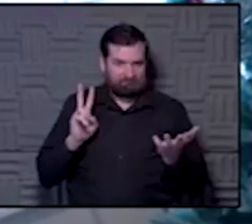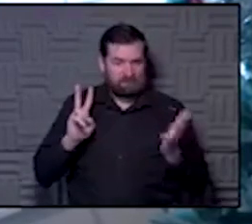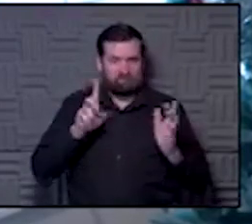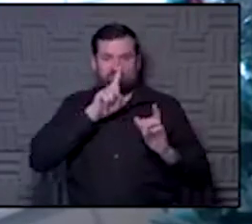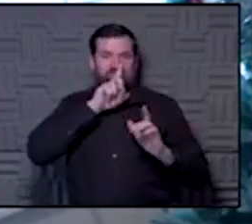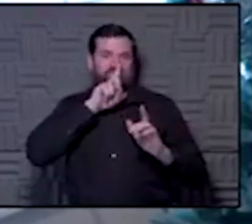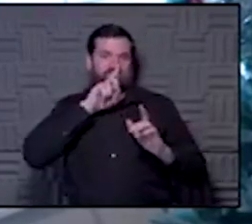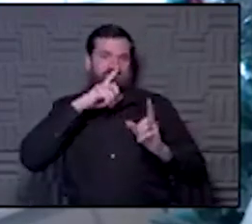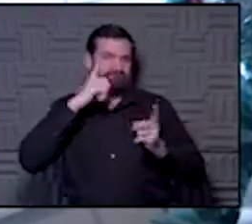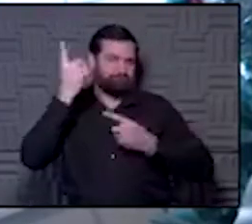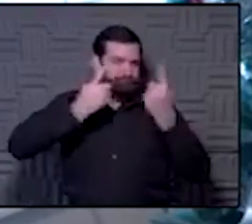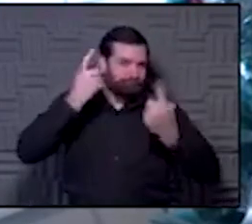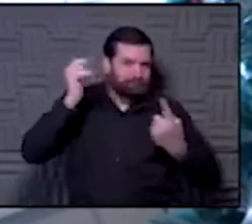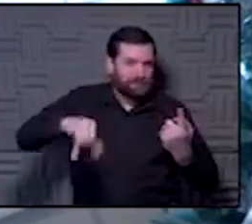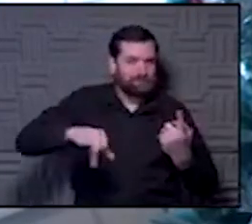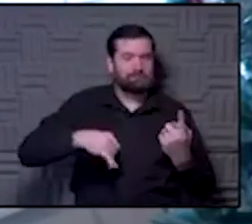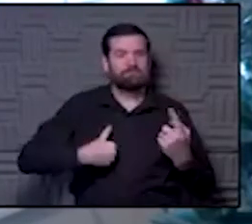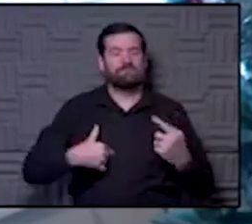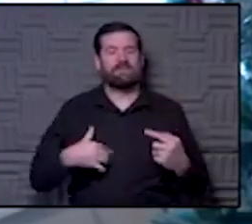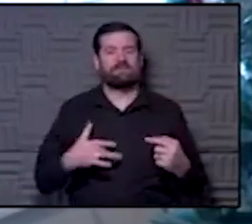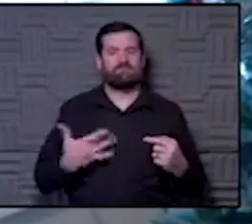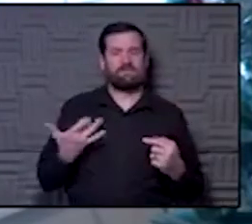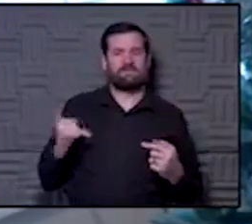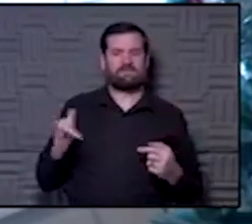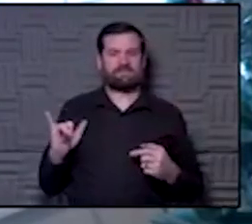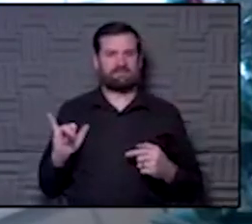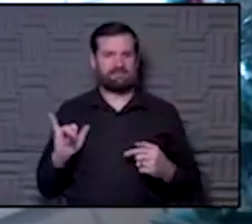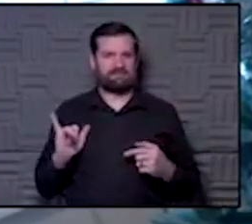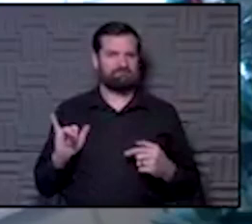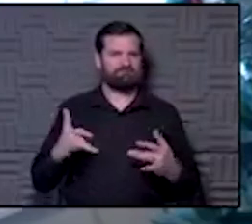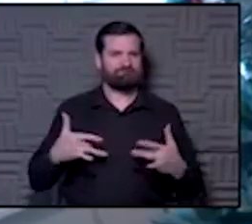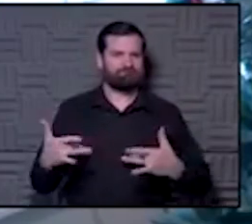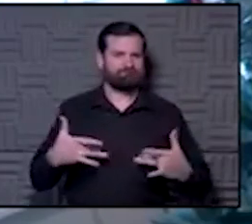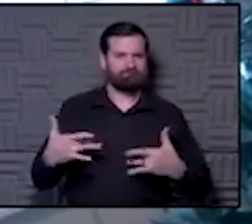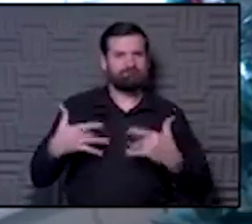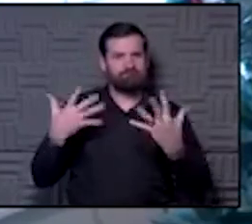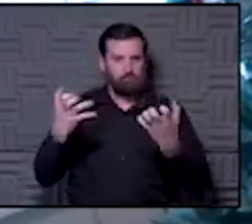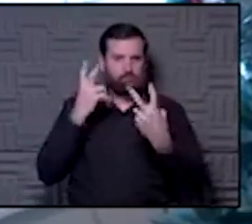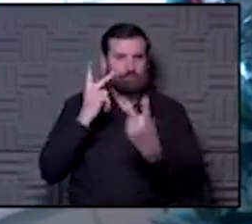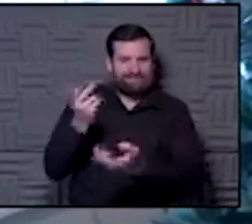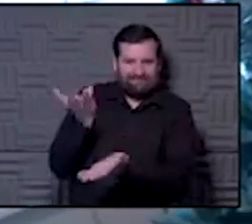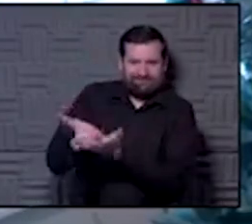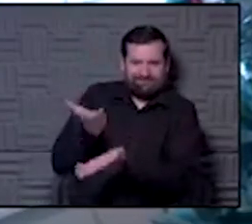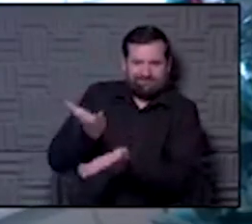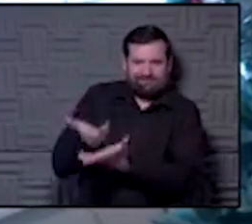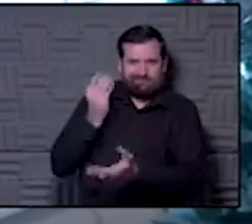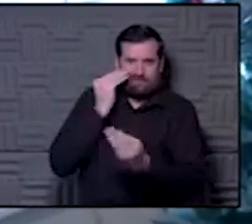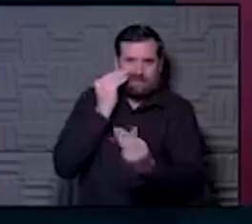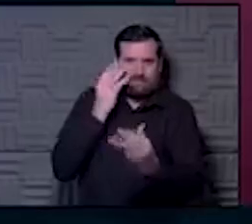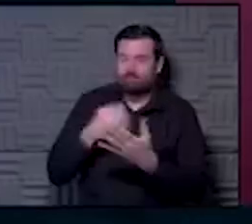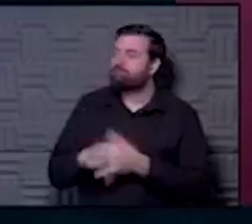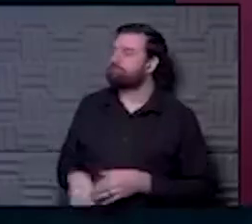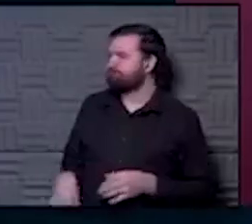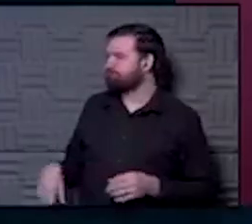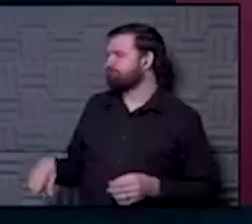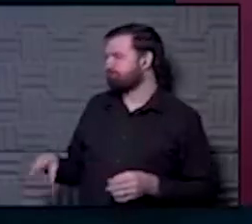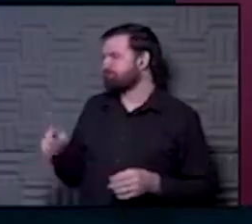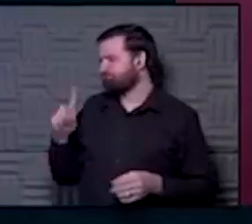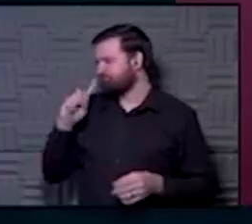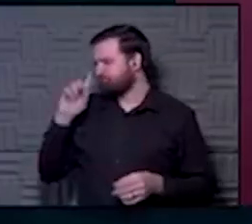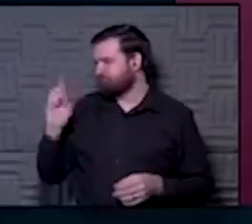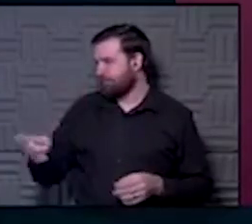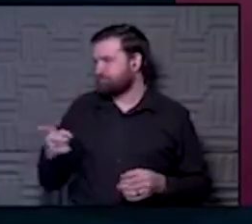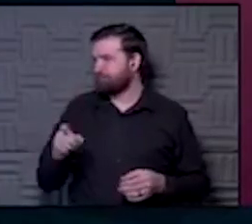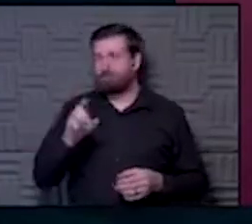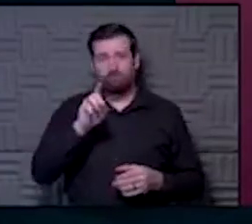much. So, you know, it makes me a little nervous and I would like to see some data basically. Yeah. Yeah. I would think that's, that's exactly